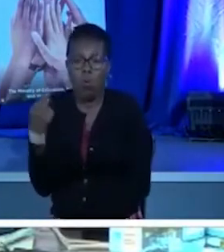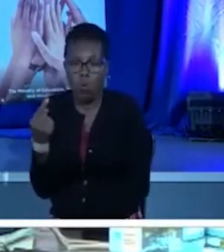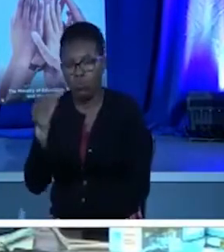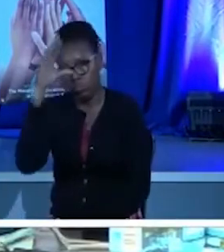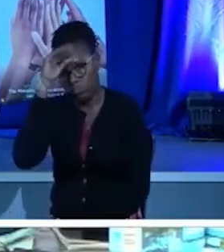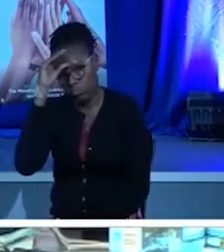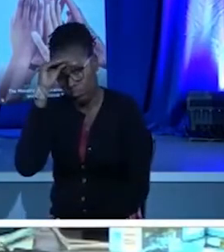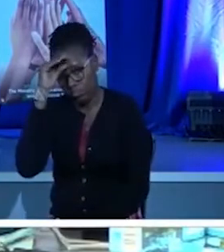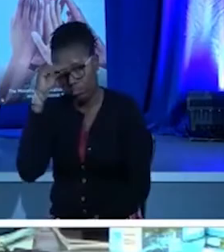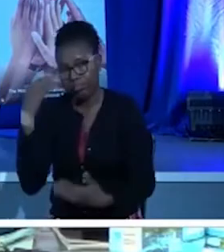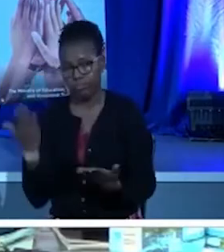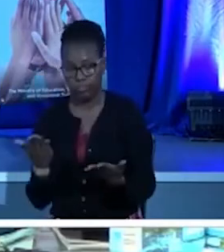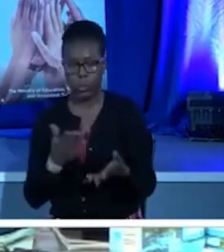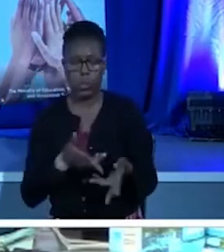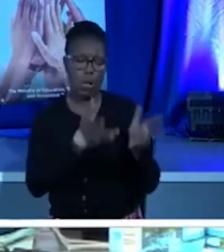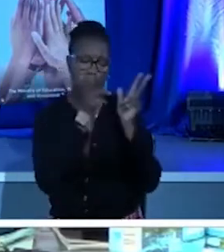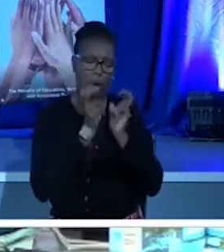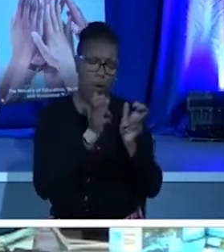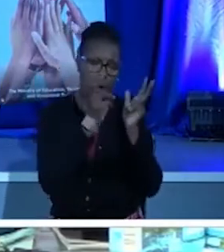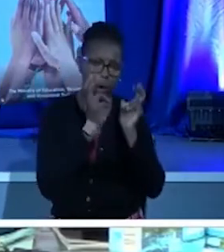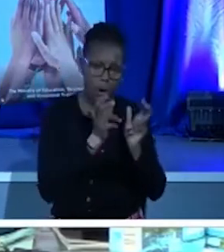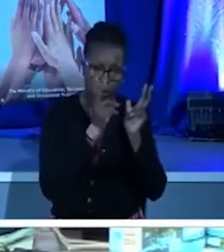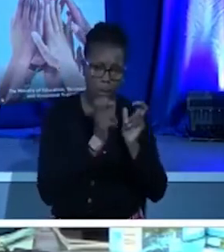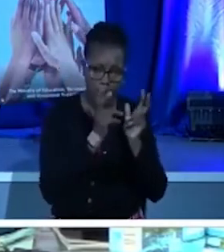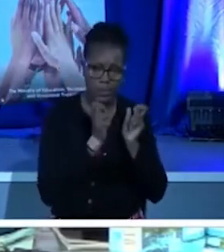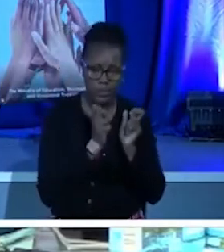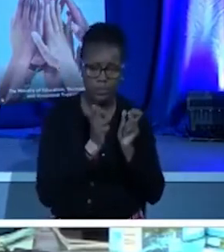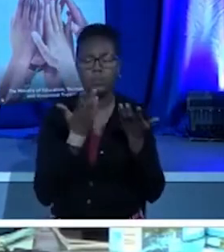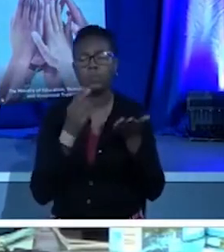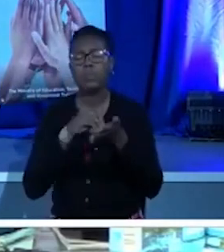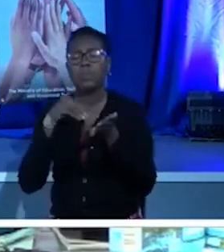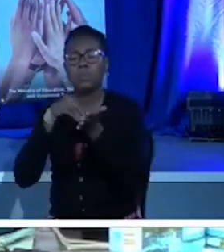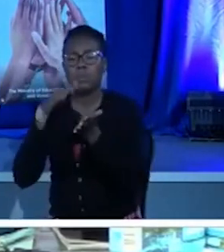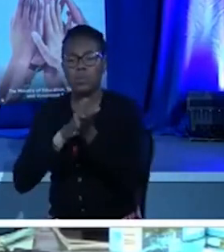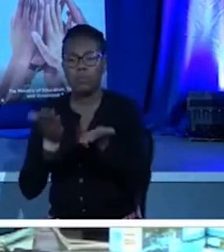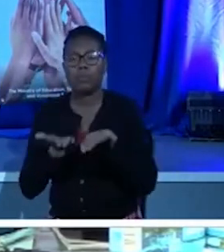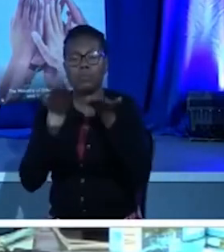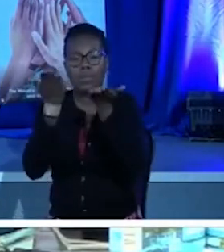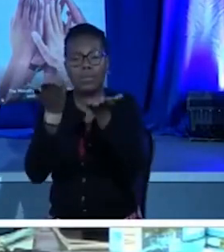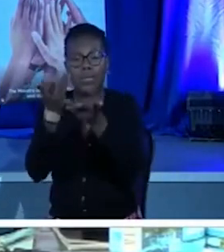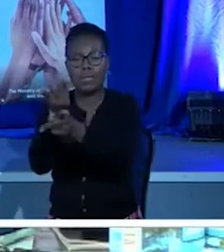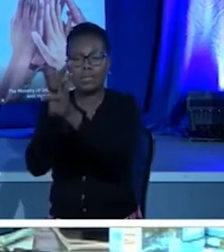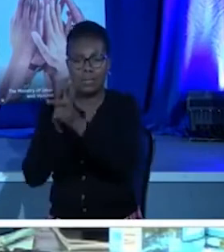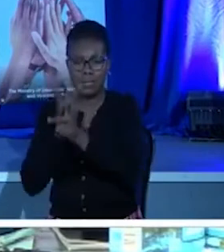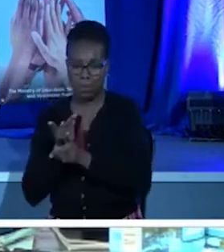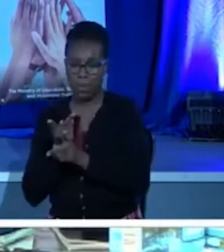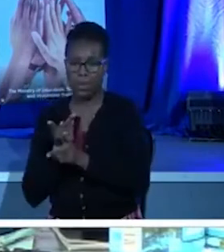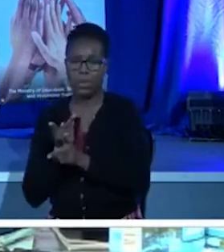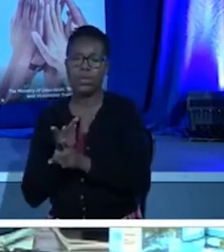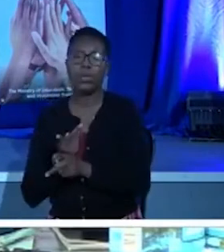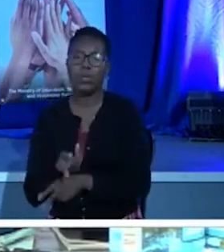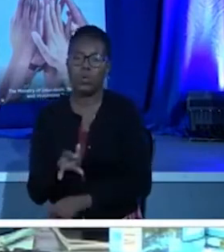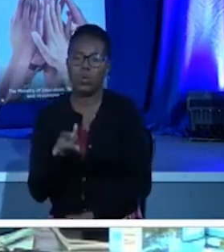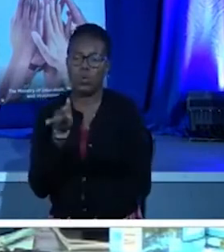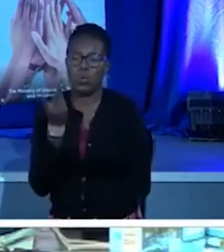had, we did put in a recommendation for keeping the two single-sex schools that we now